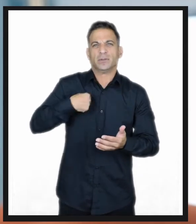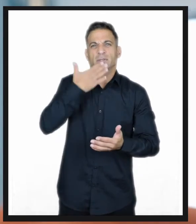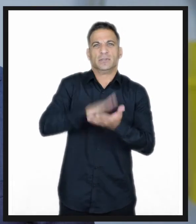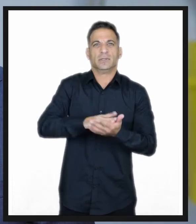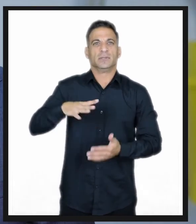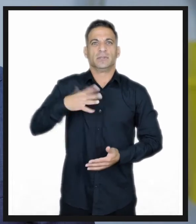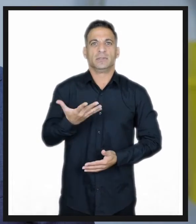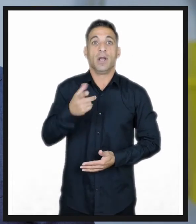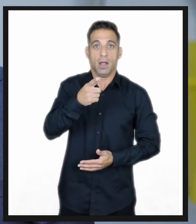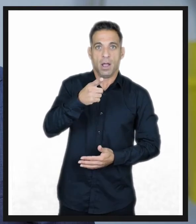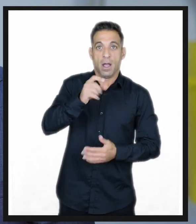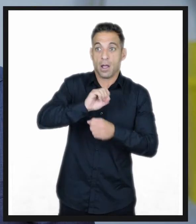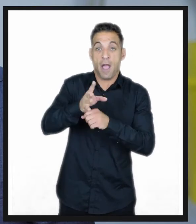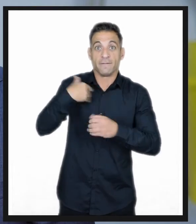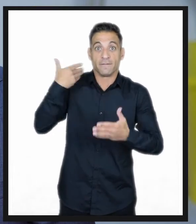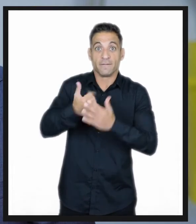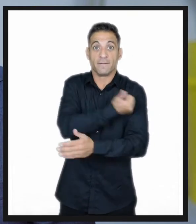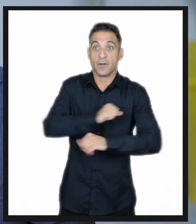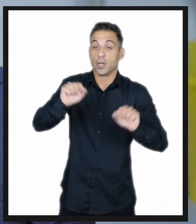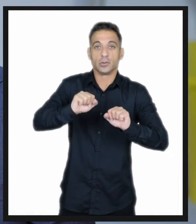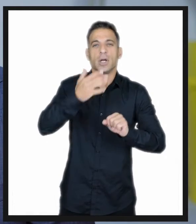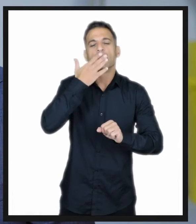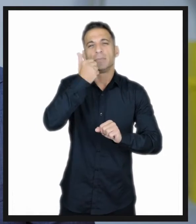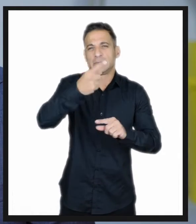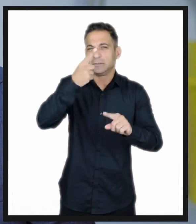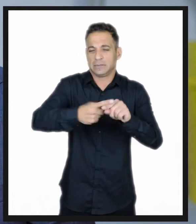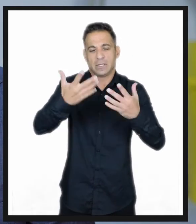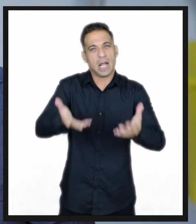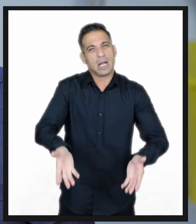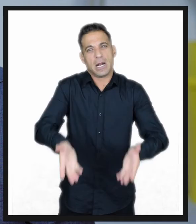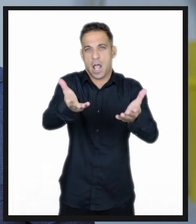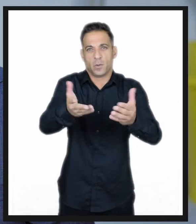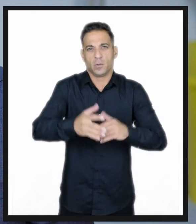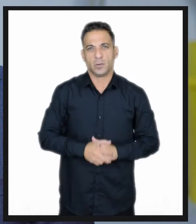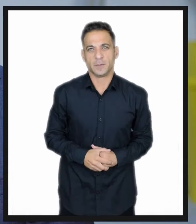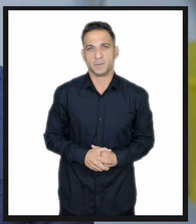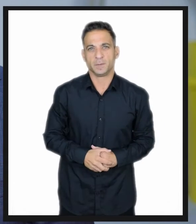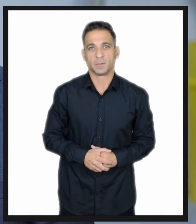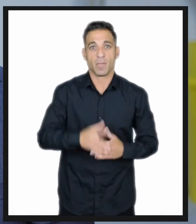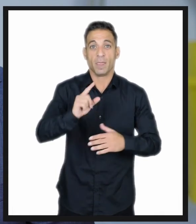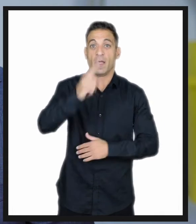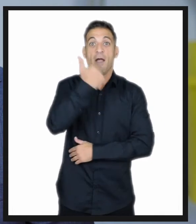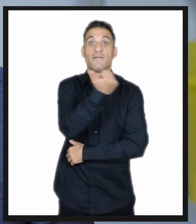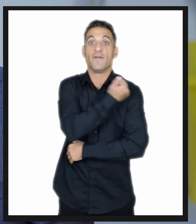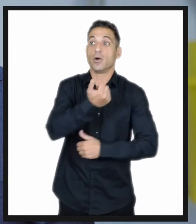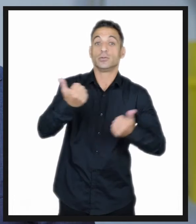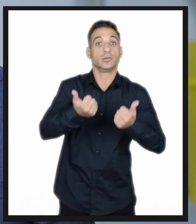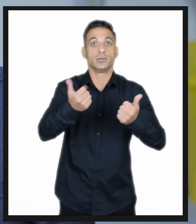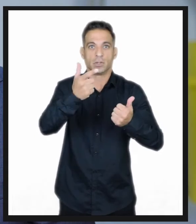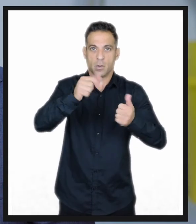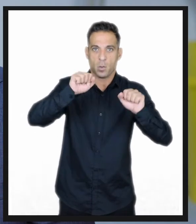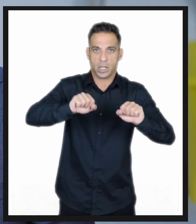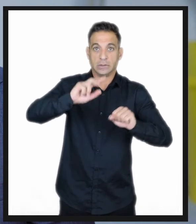If you've not had the coronavirus vaccination yet, then please have it done as soon as possible. If you've had the first vaccine,